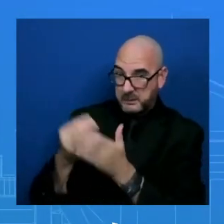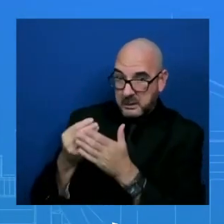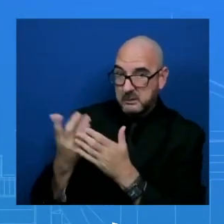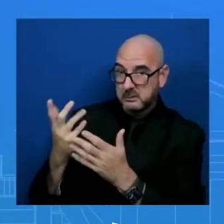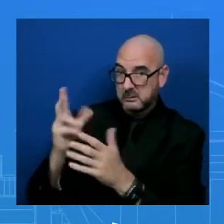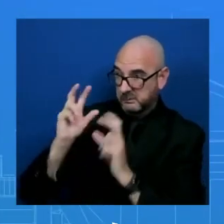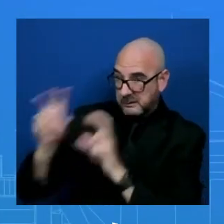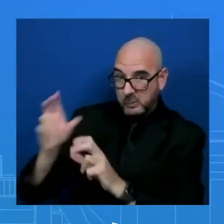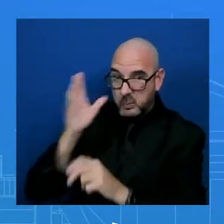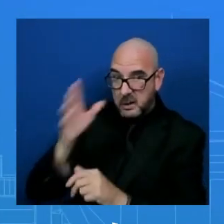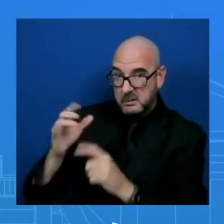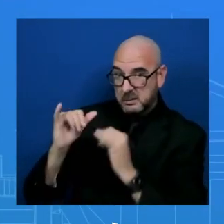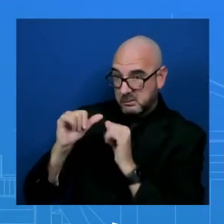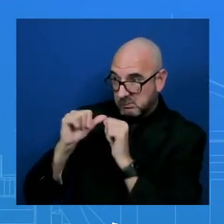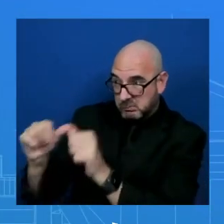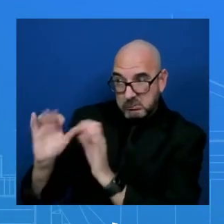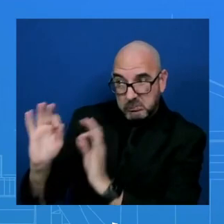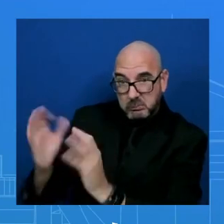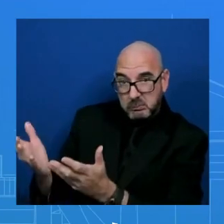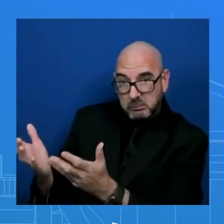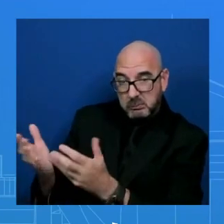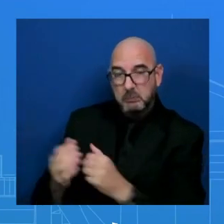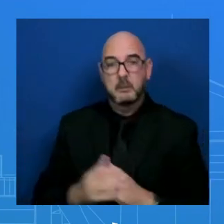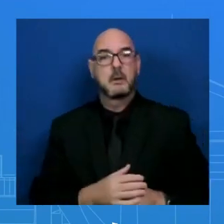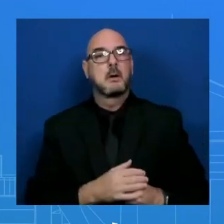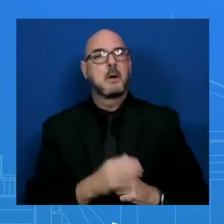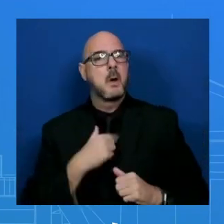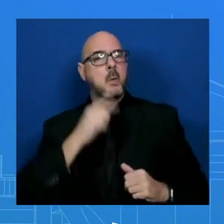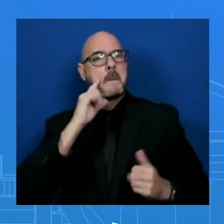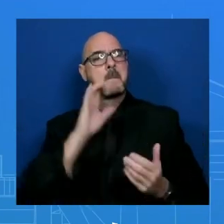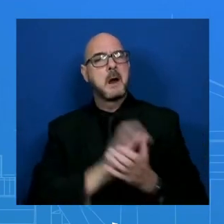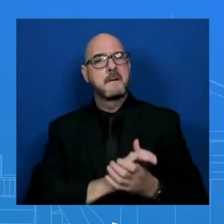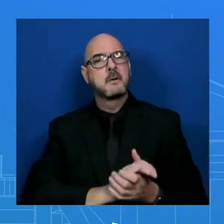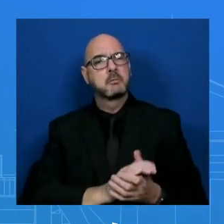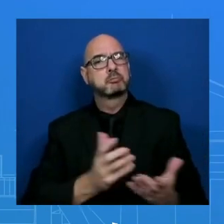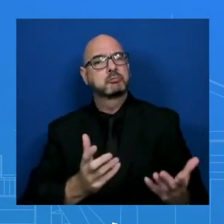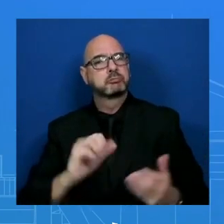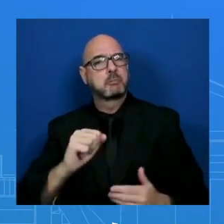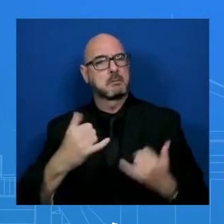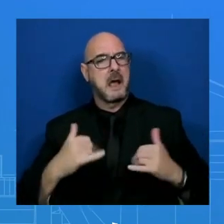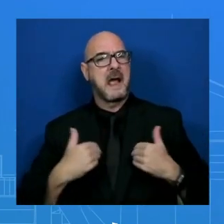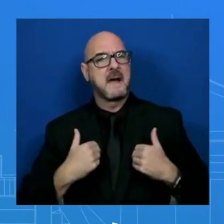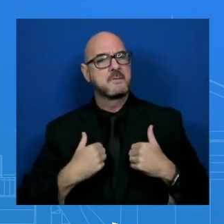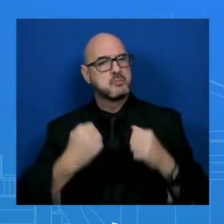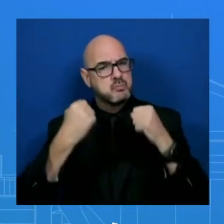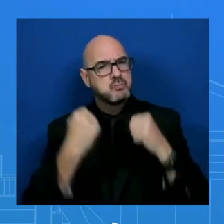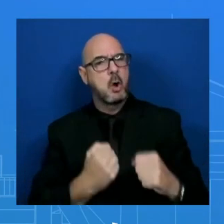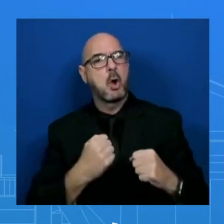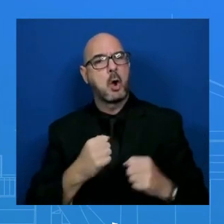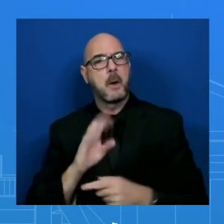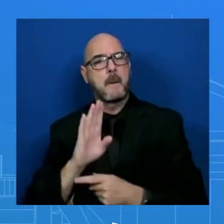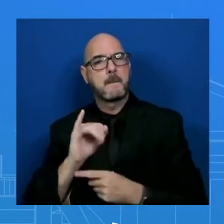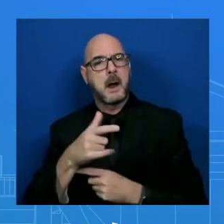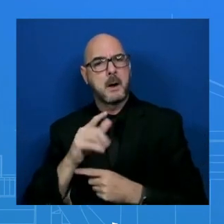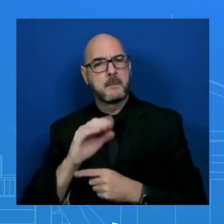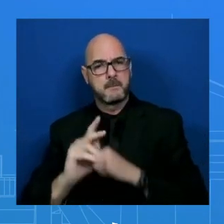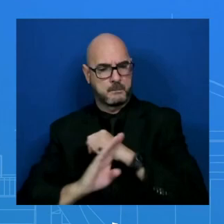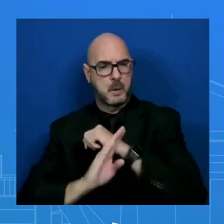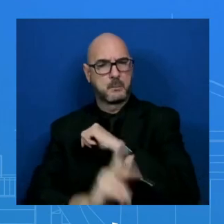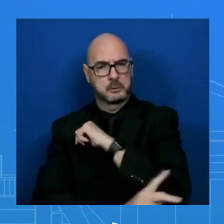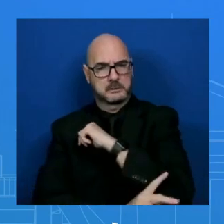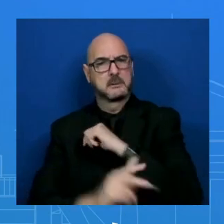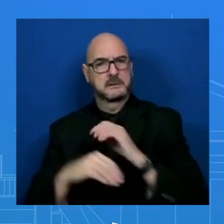I will say is we believe that there is still a strong base of bipartisan support in the Congress to pass